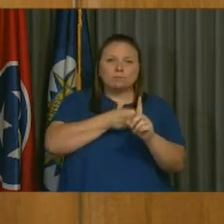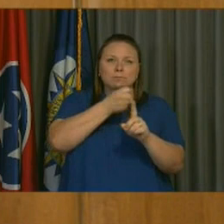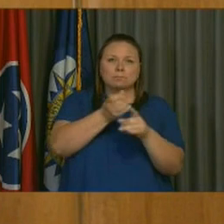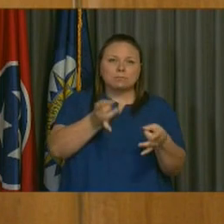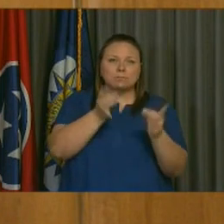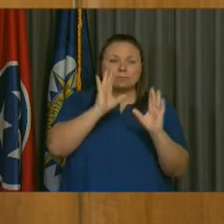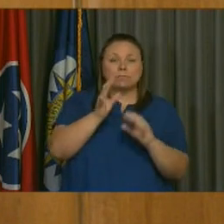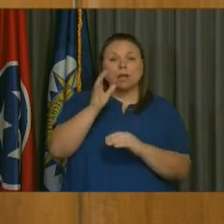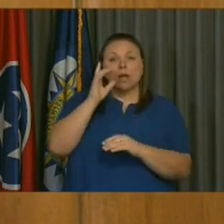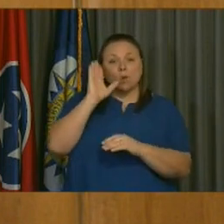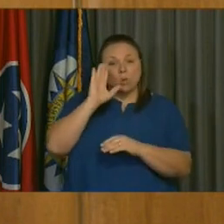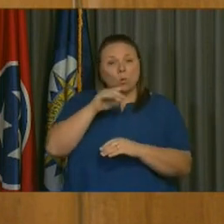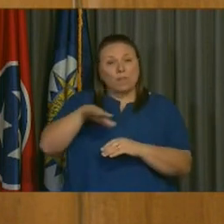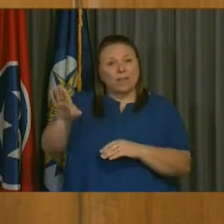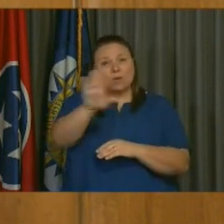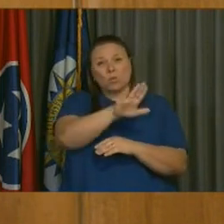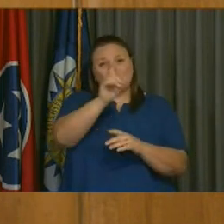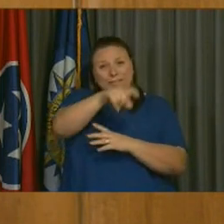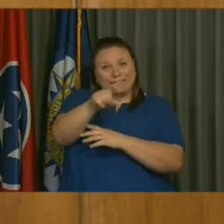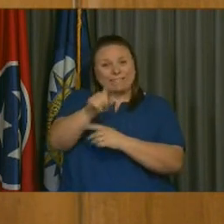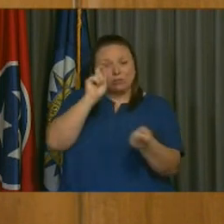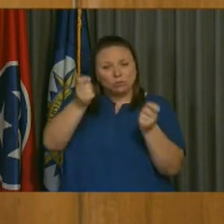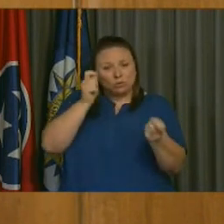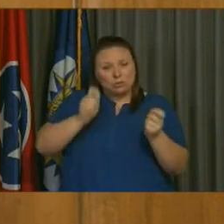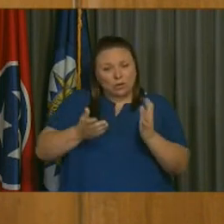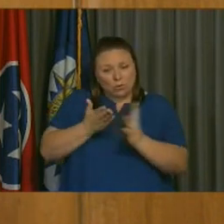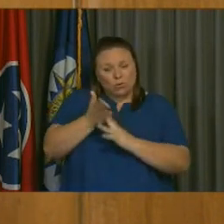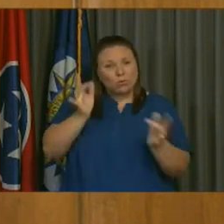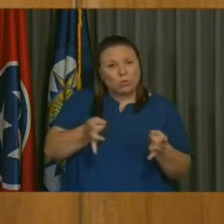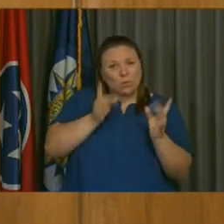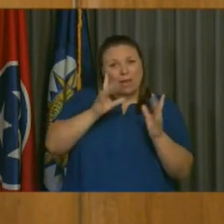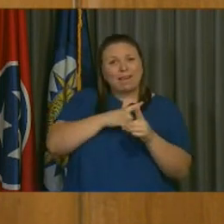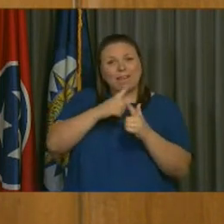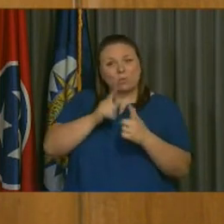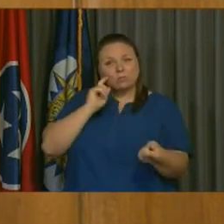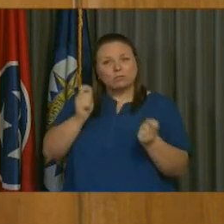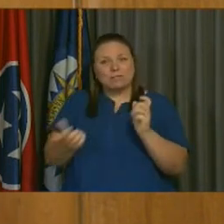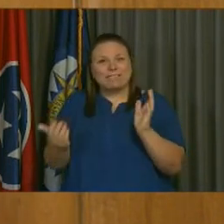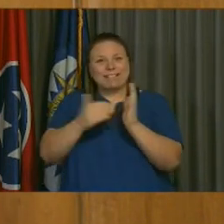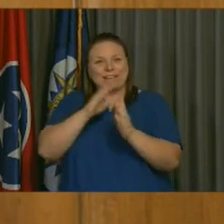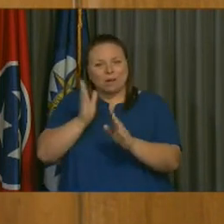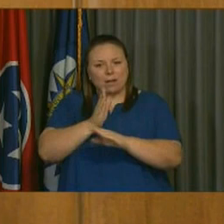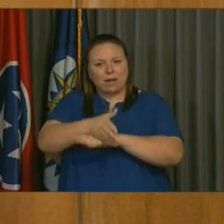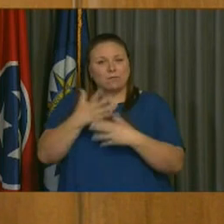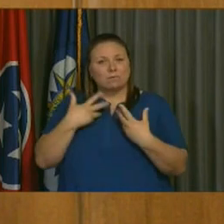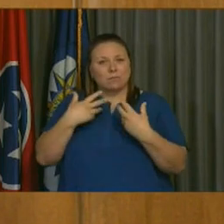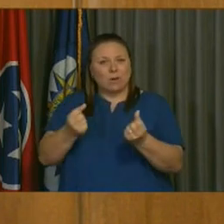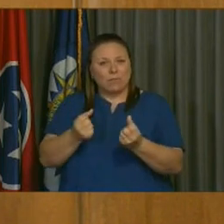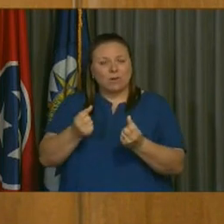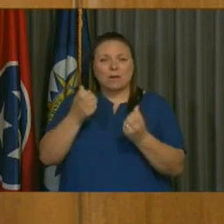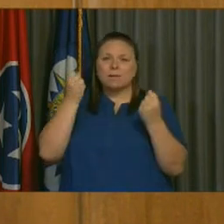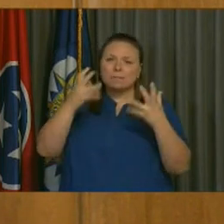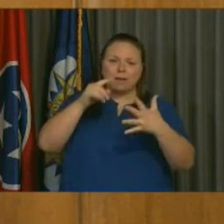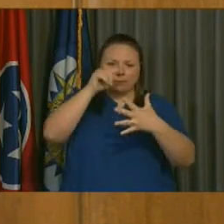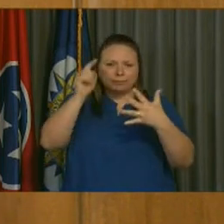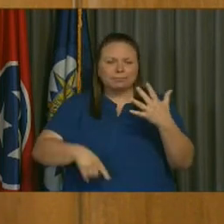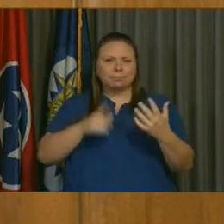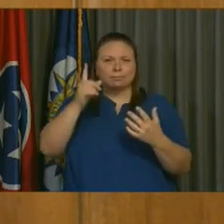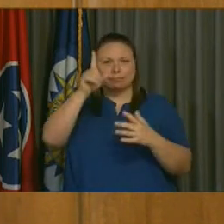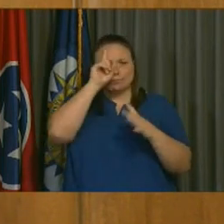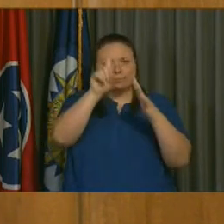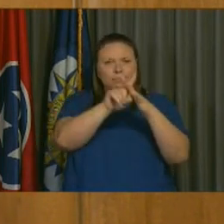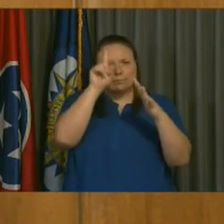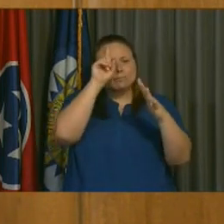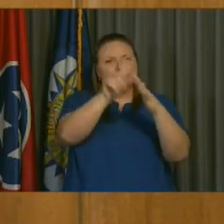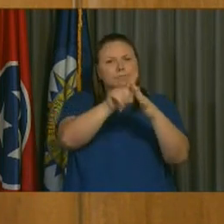the needs of the public we serve are changing during this crisis and will change again in the course of our recovery. And there's so many other questions that come to my mind. I'm